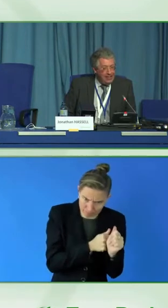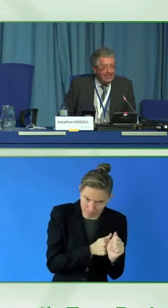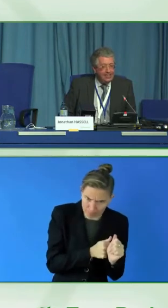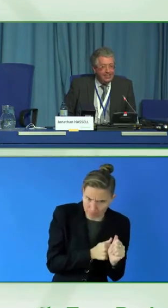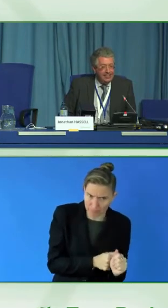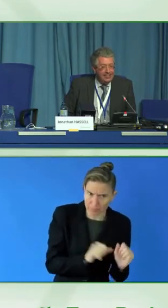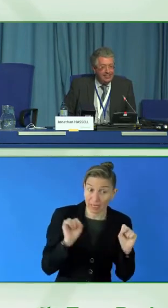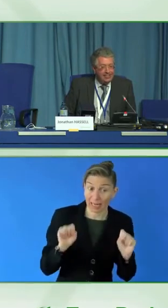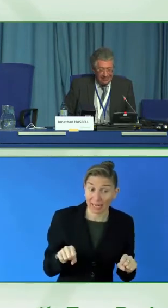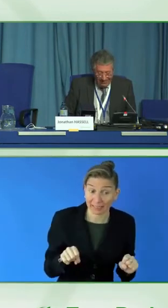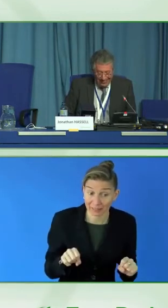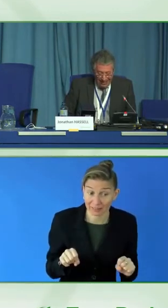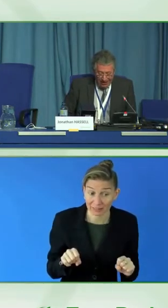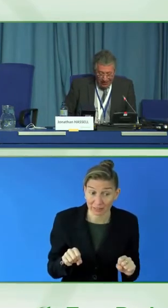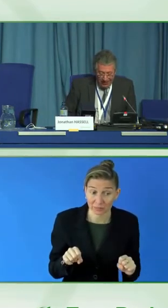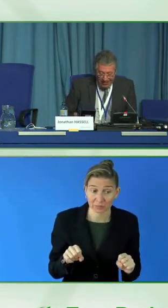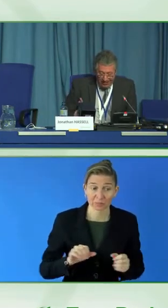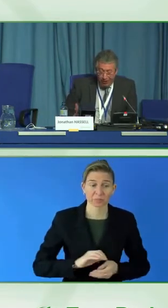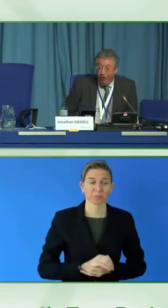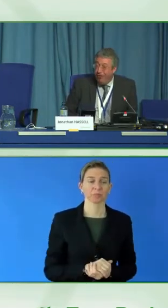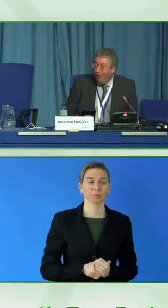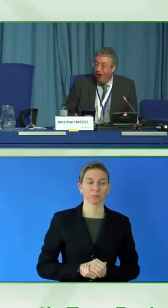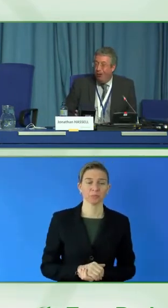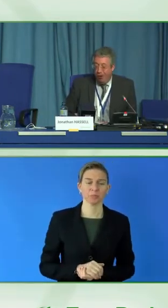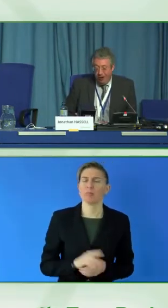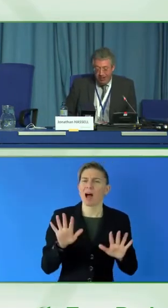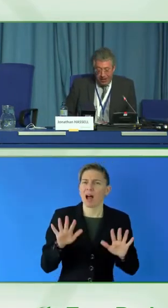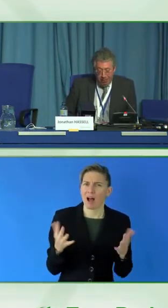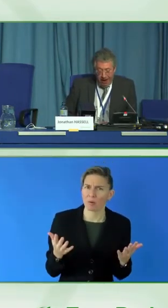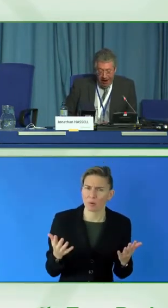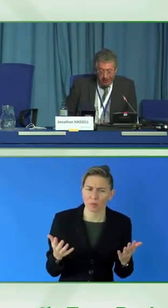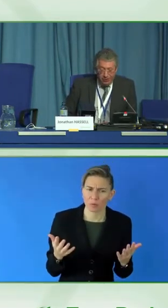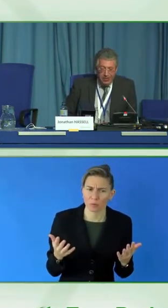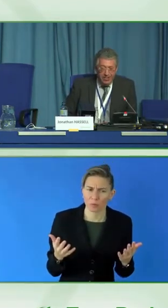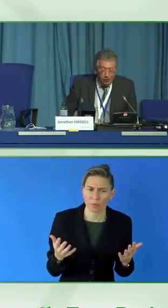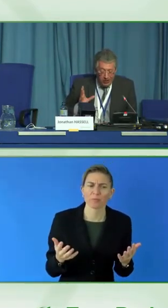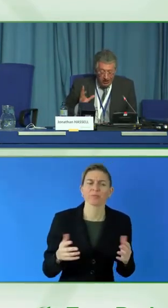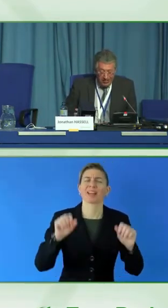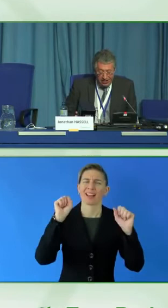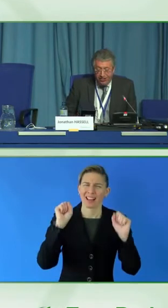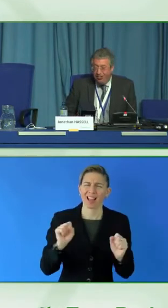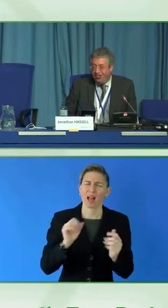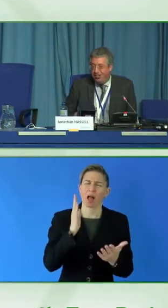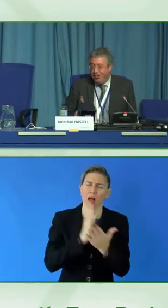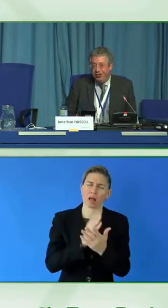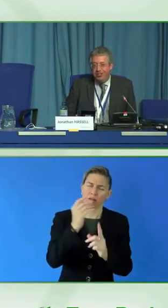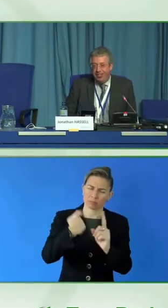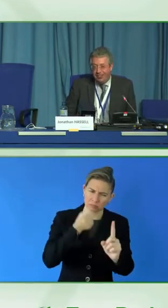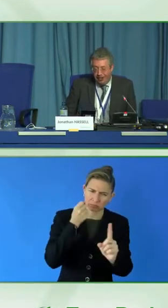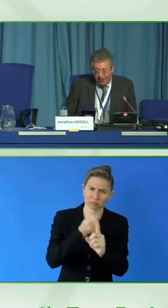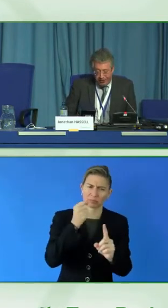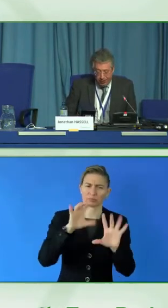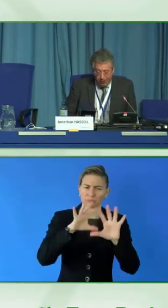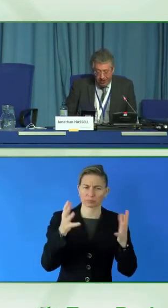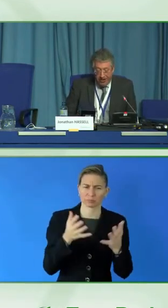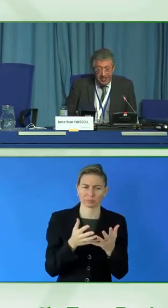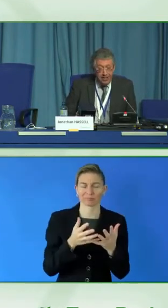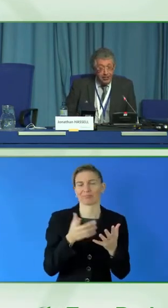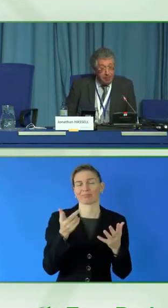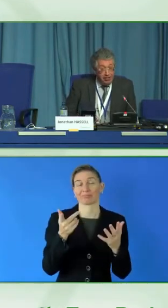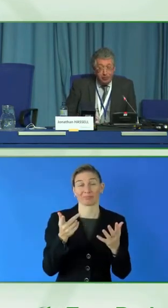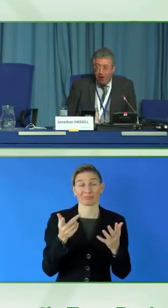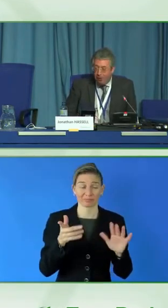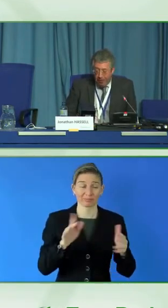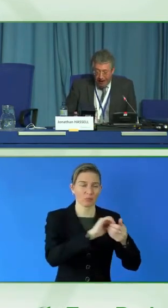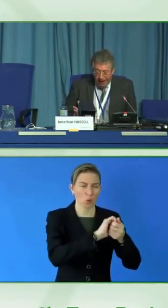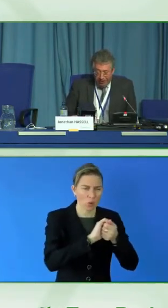Next slide. For this to create real-world impact, we need organizations to use things like the scorecard